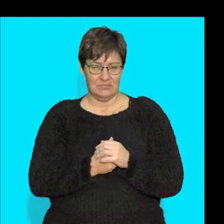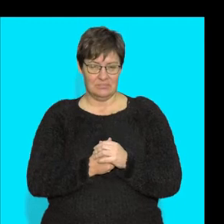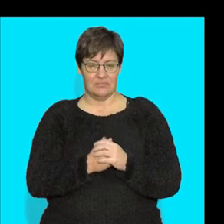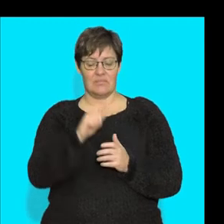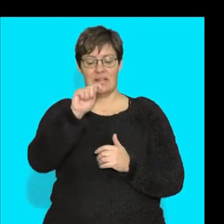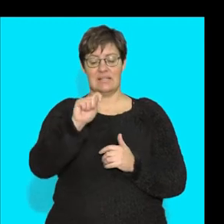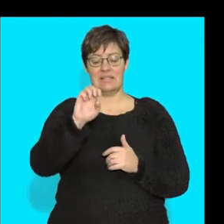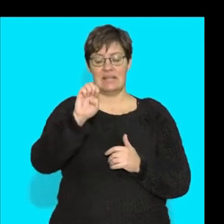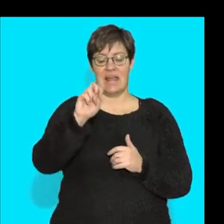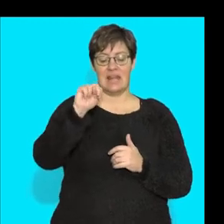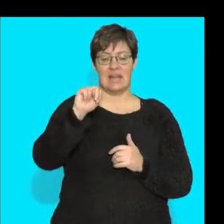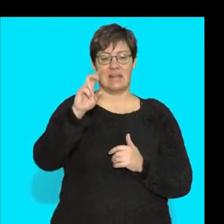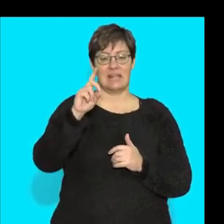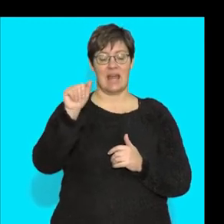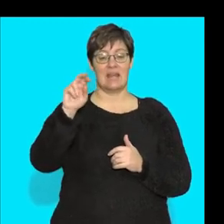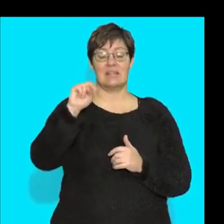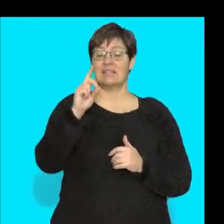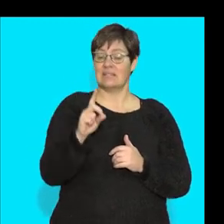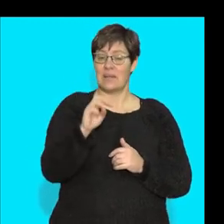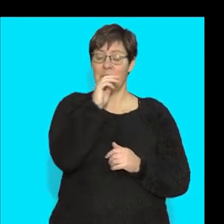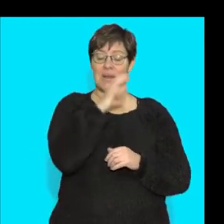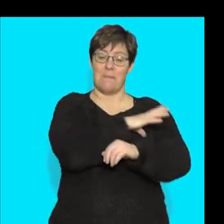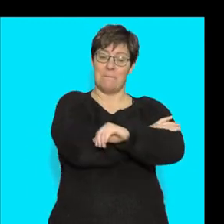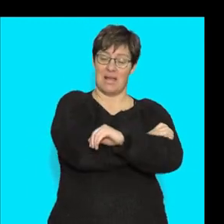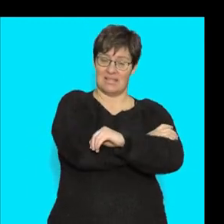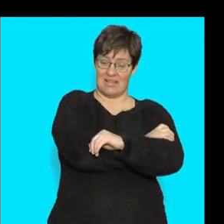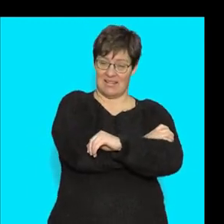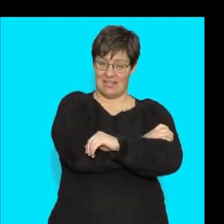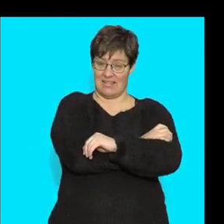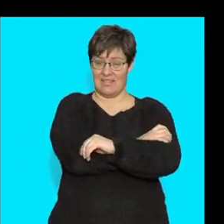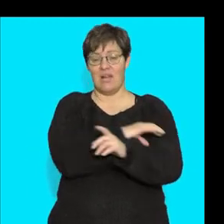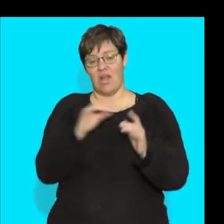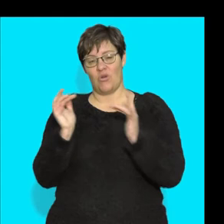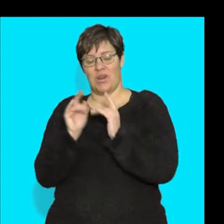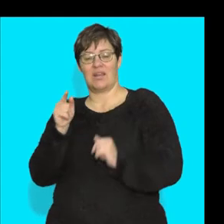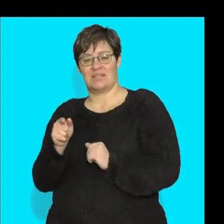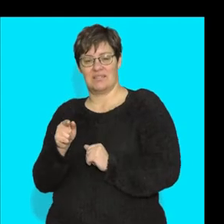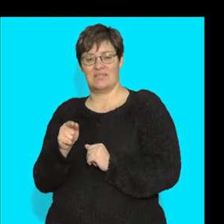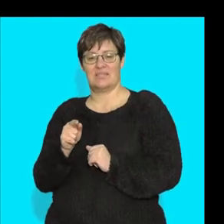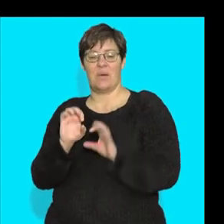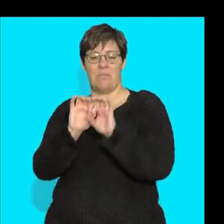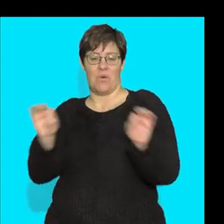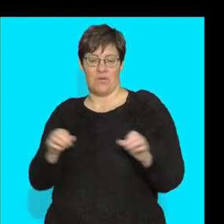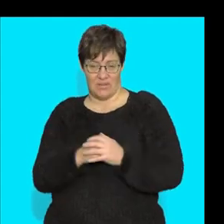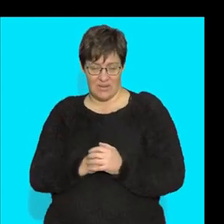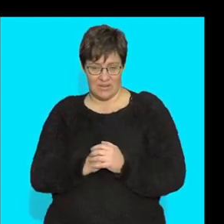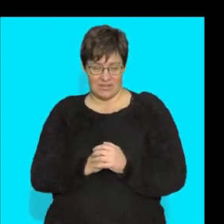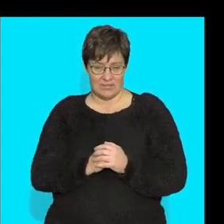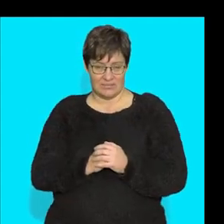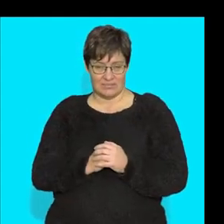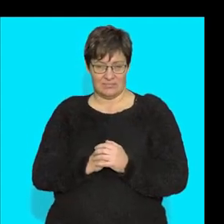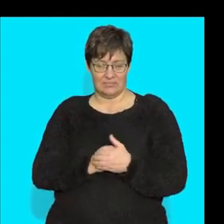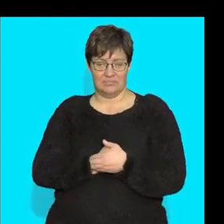do? It connects muscle, all right, to bone. Connective tissue. Now, if I put